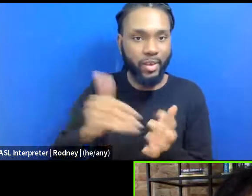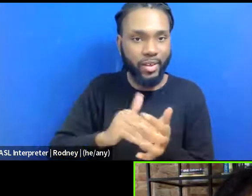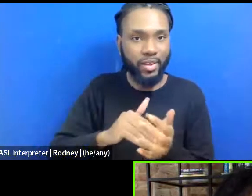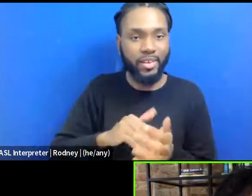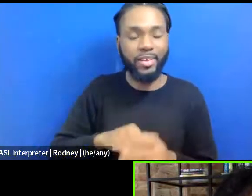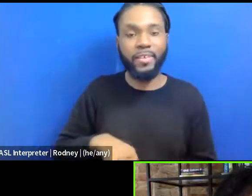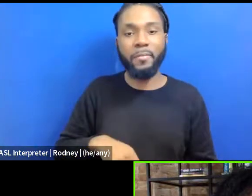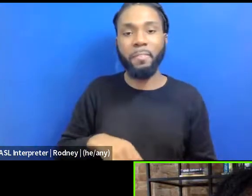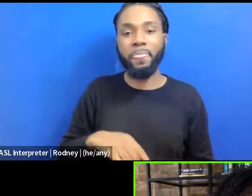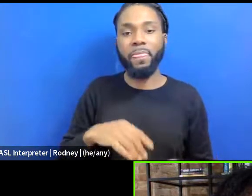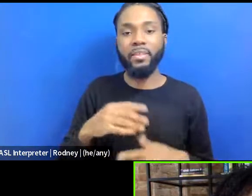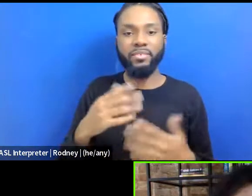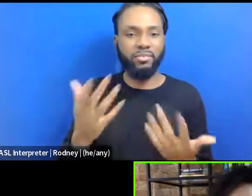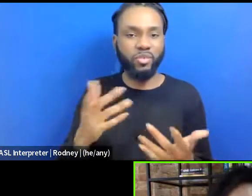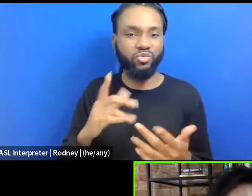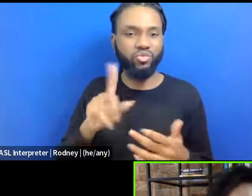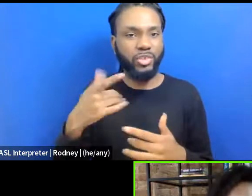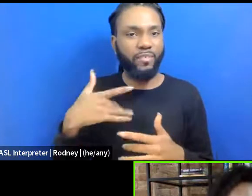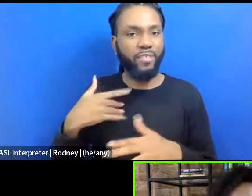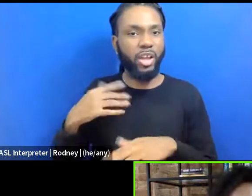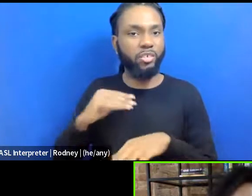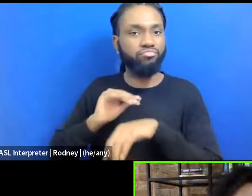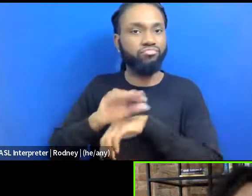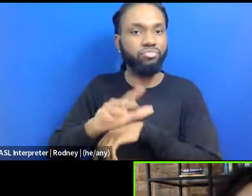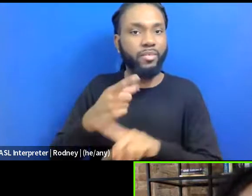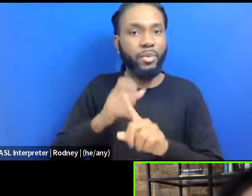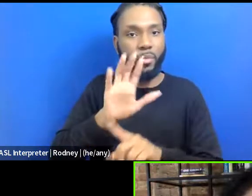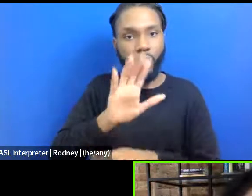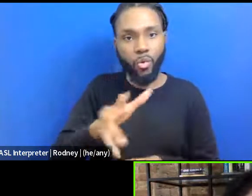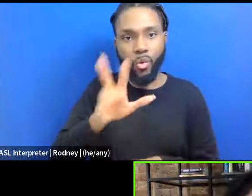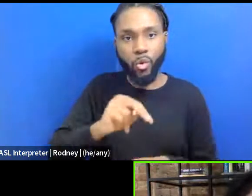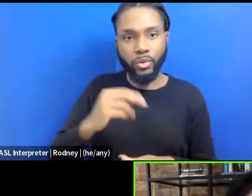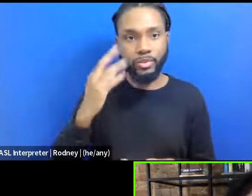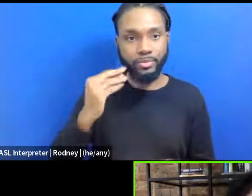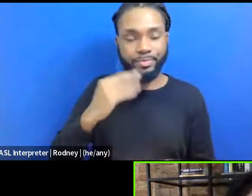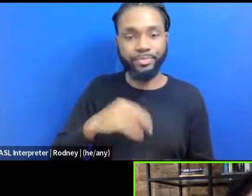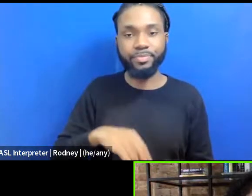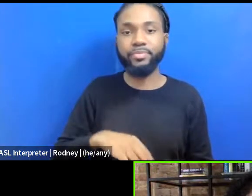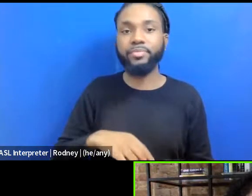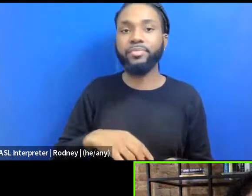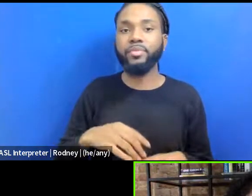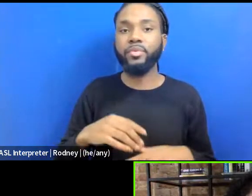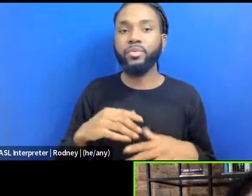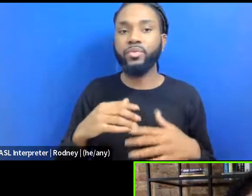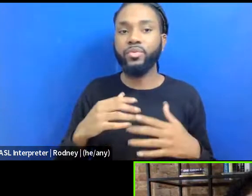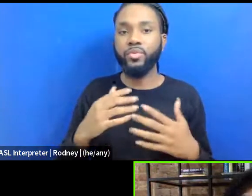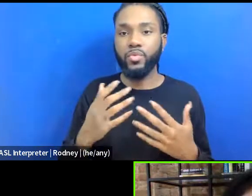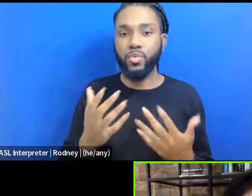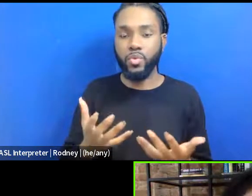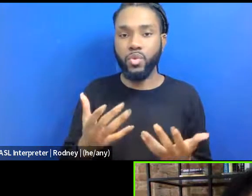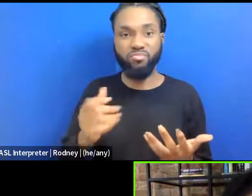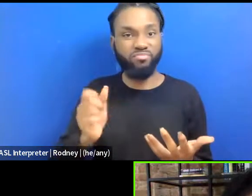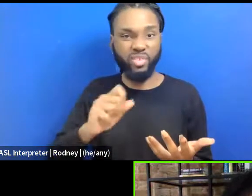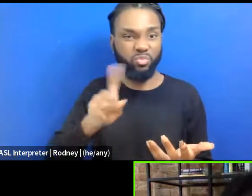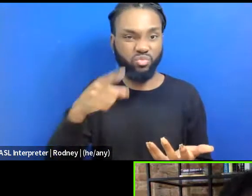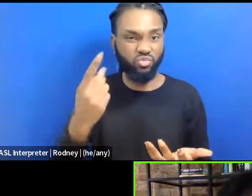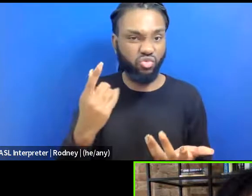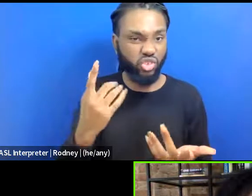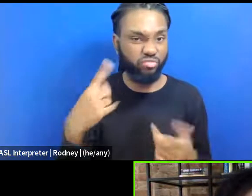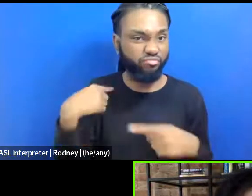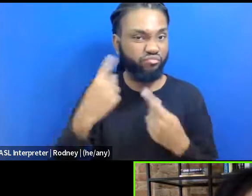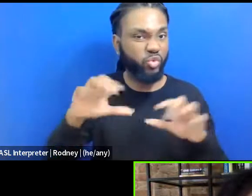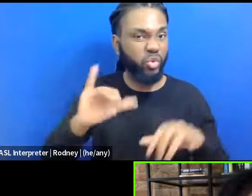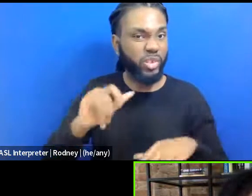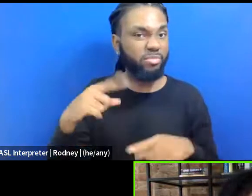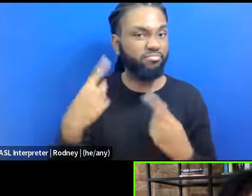you know, be informed by your own experiences. And so, yeah, just have been doing that